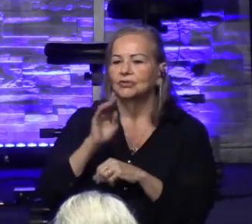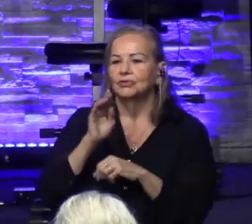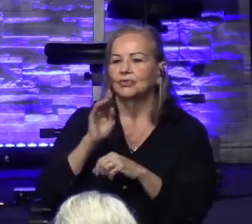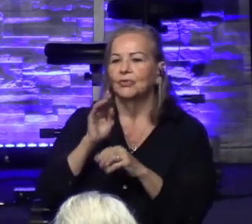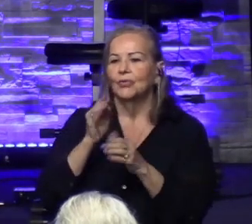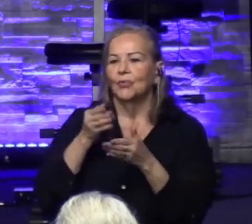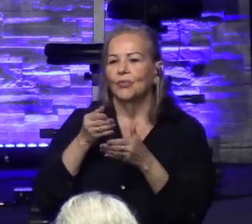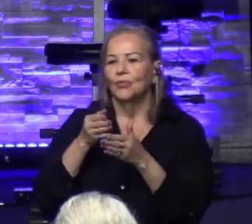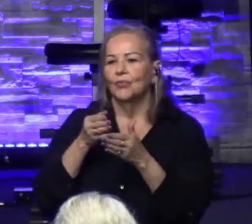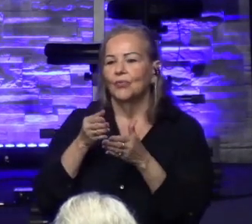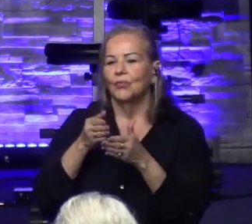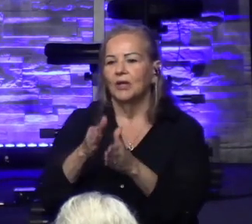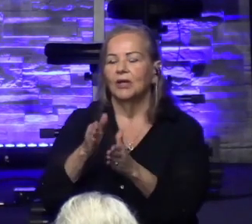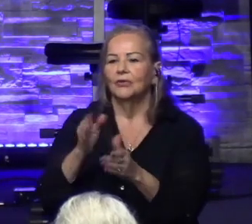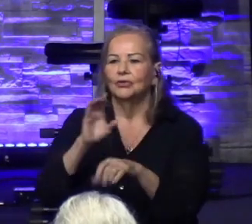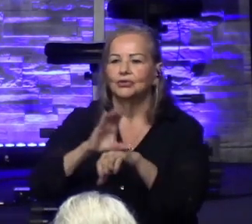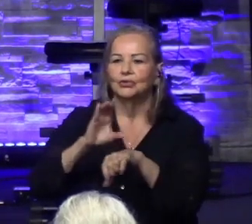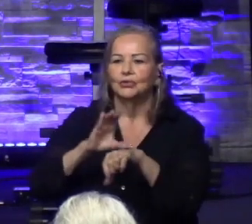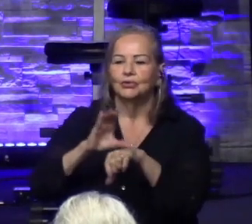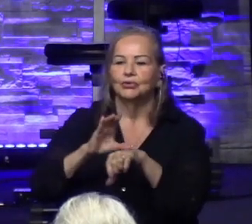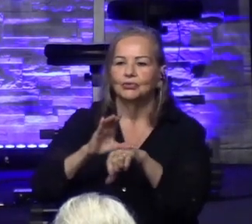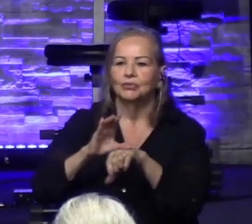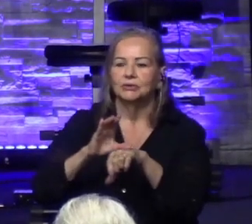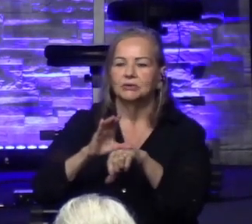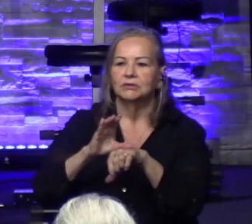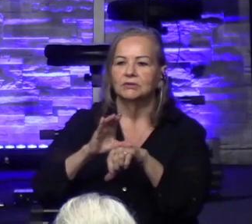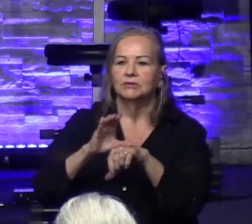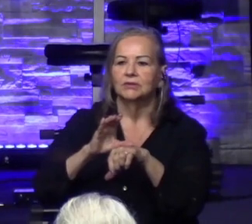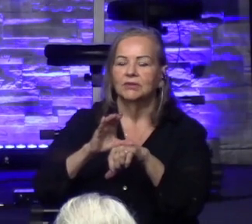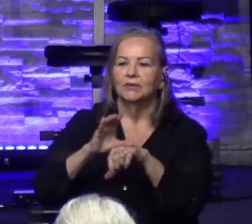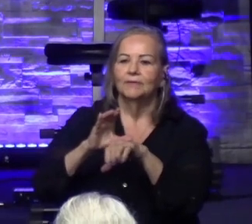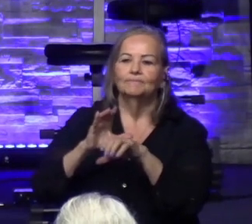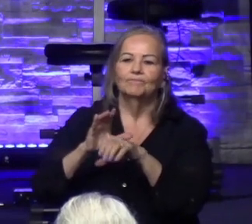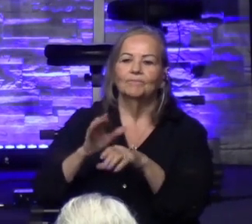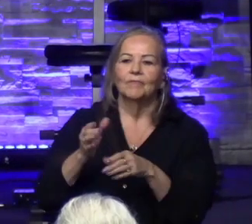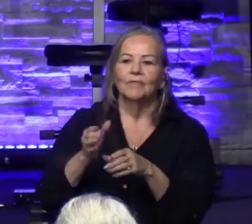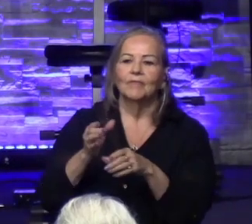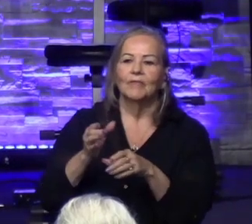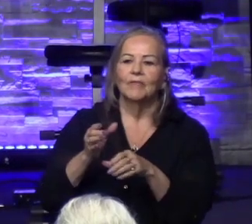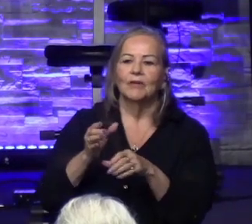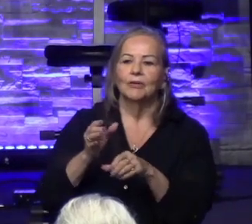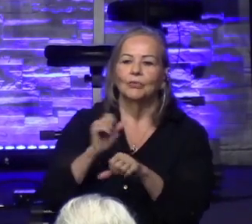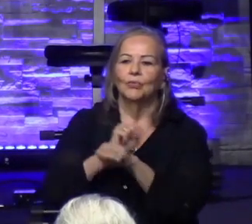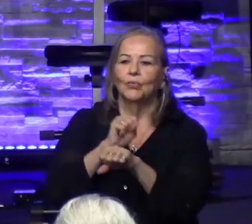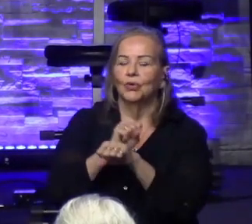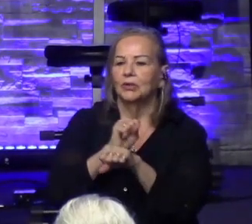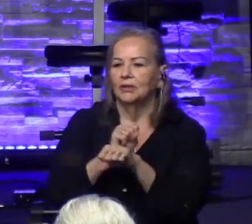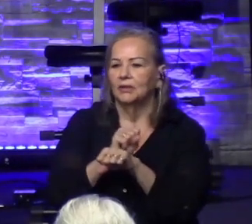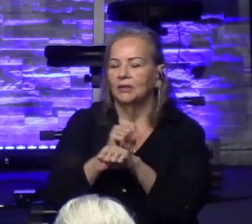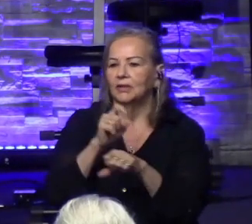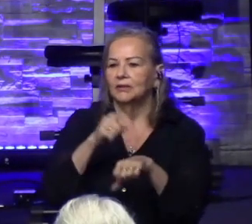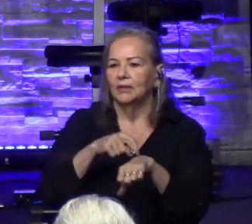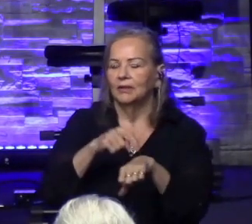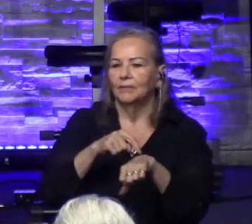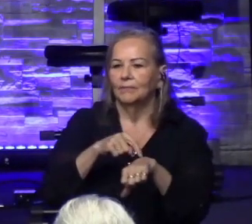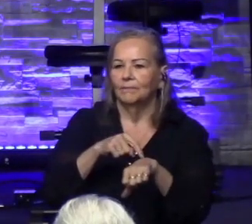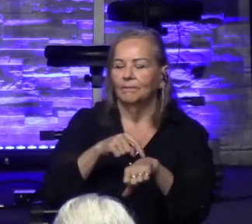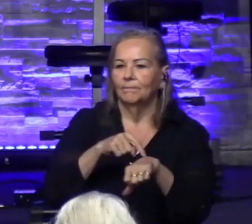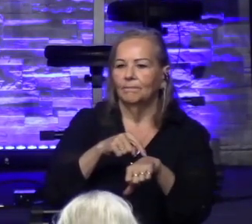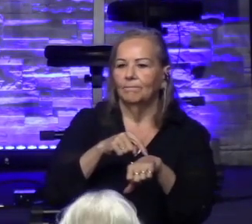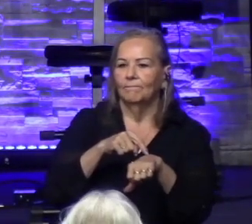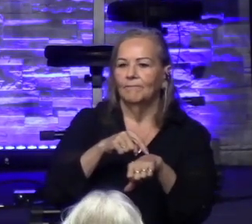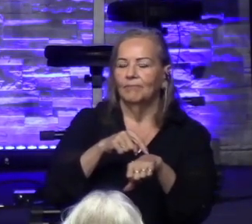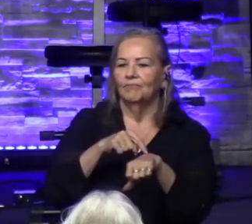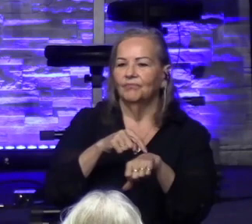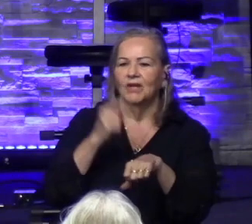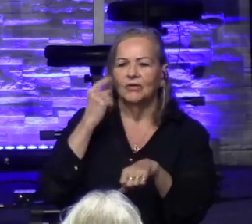And that still applies to us today. I want to be a game changer that changes the direction of the way this church is going. I don't think we should